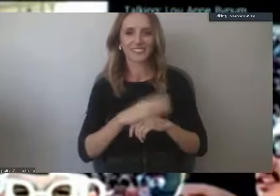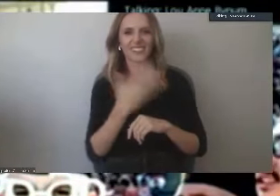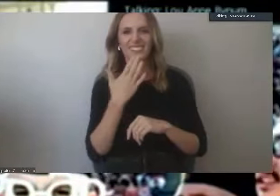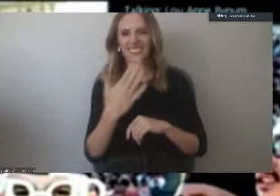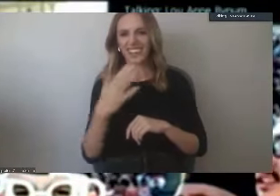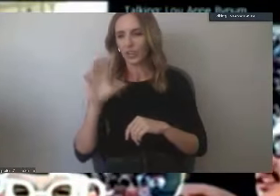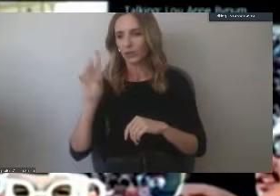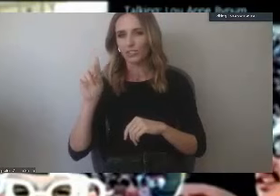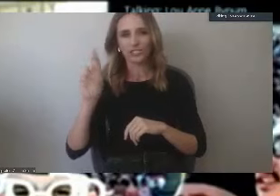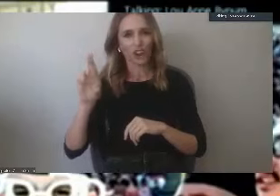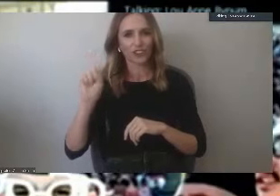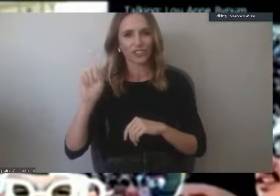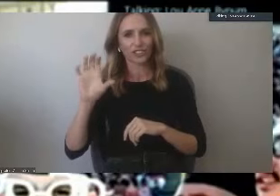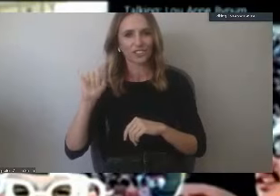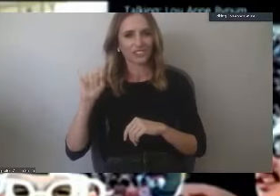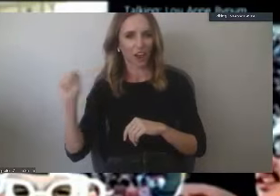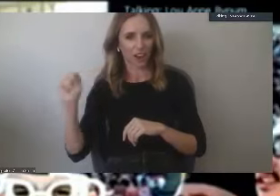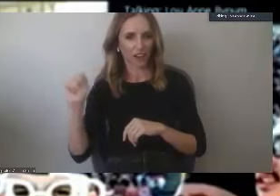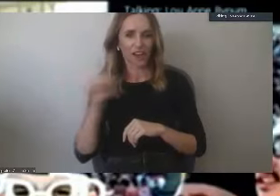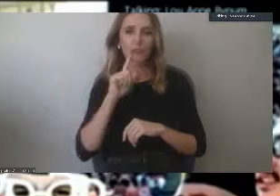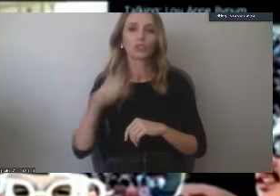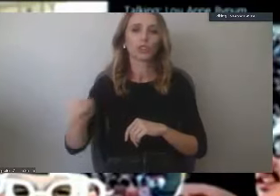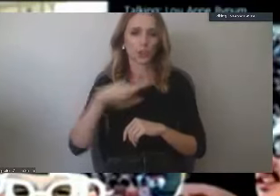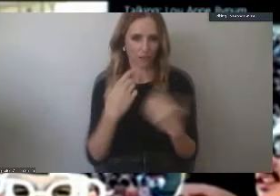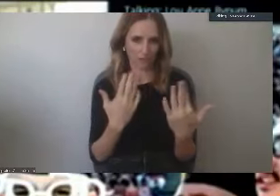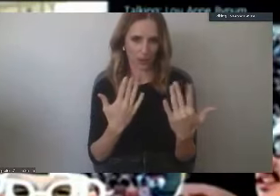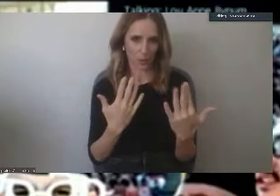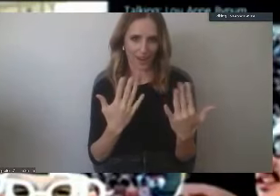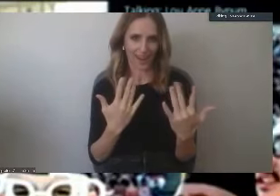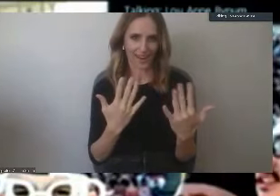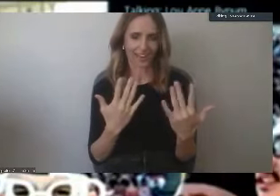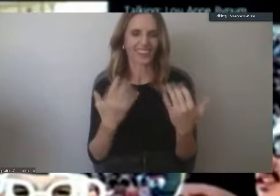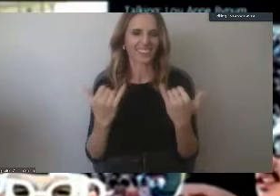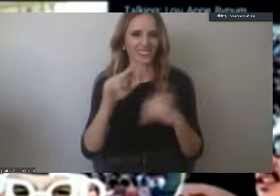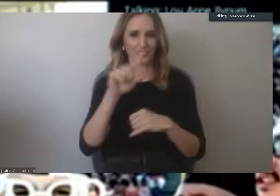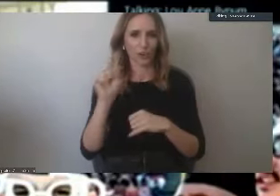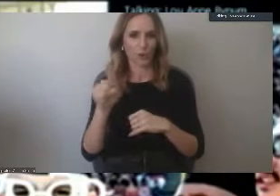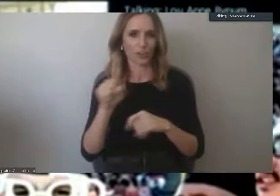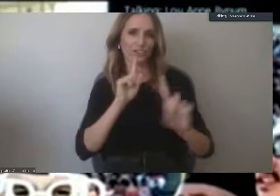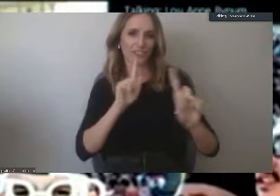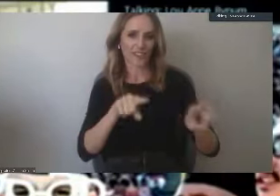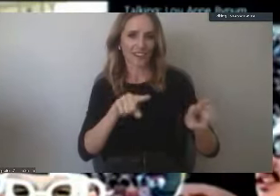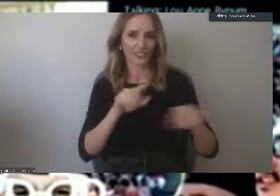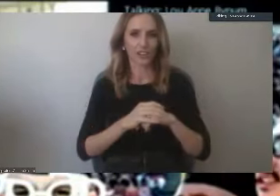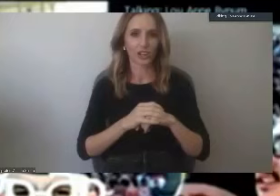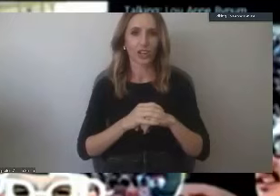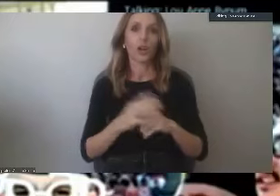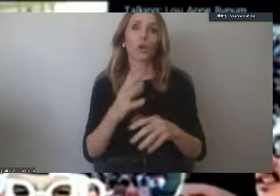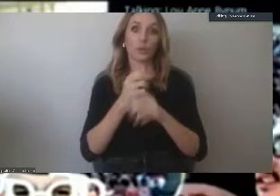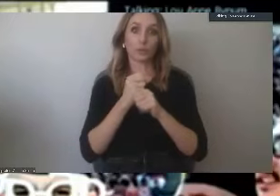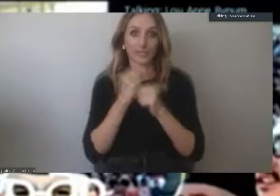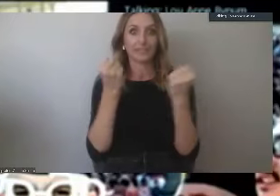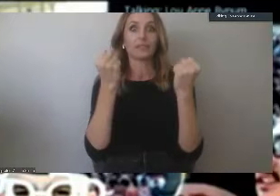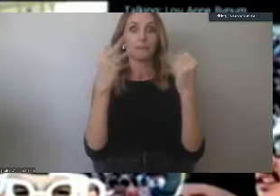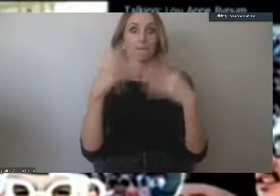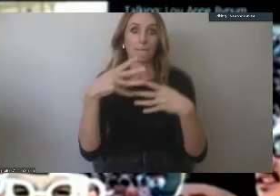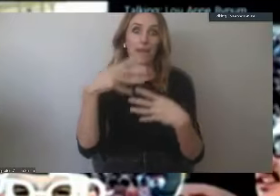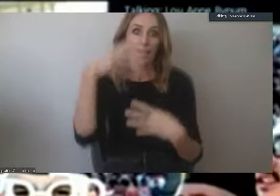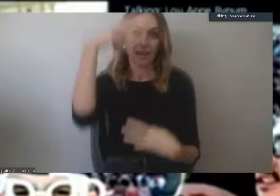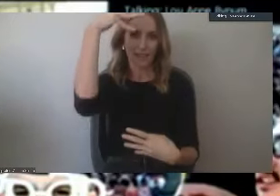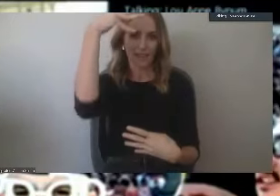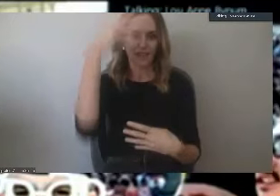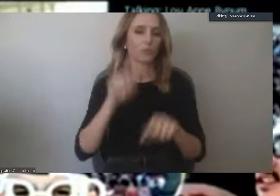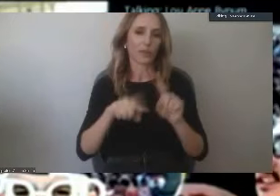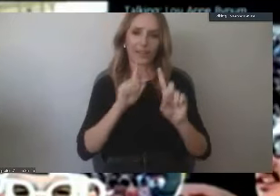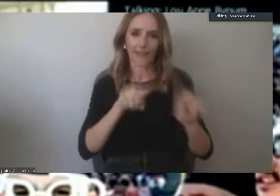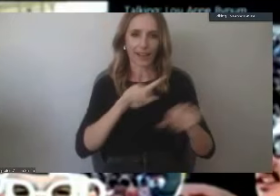This is the part that I'm sure you've all been waiting for. We received a lot of questions. We won't be able to answer all of them, unfortunately, but